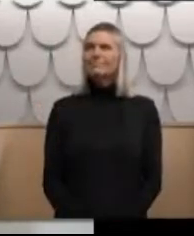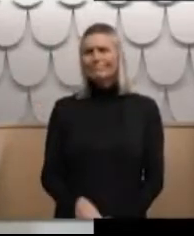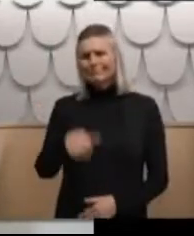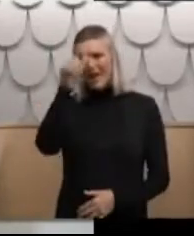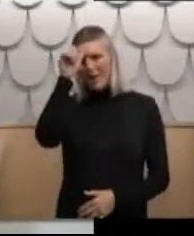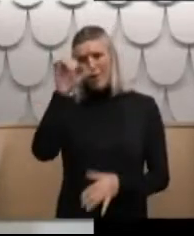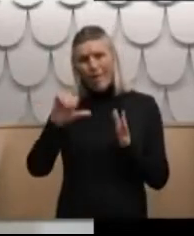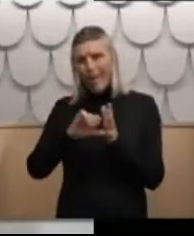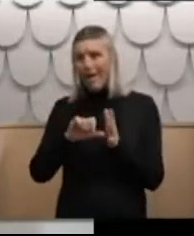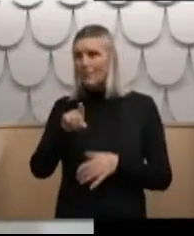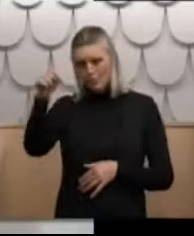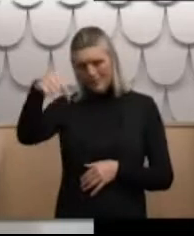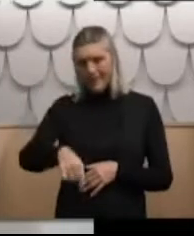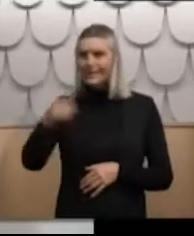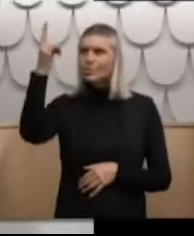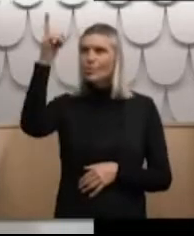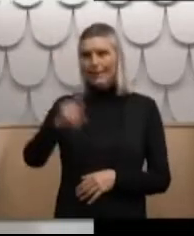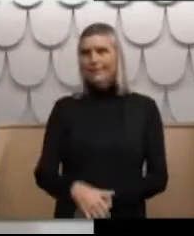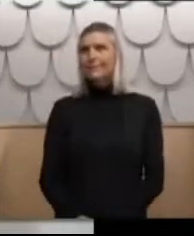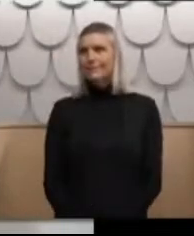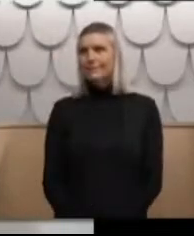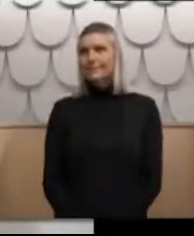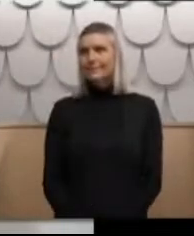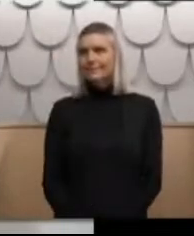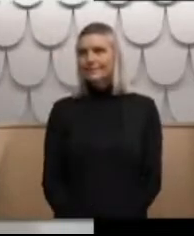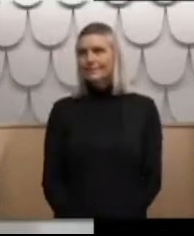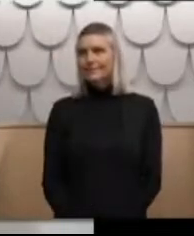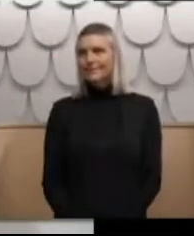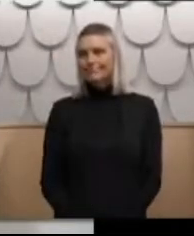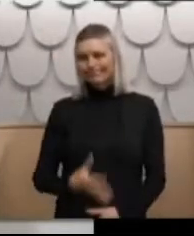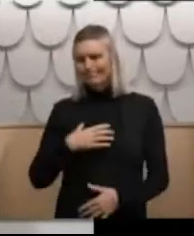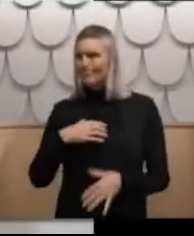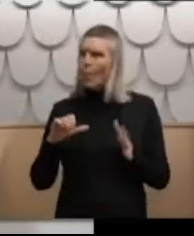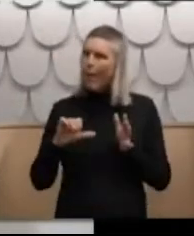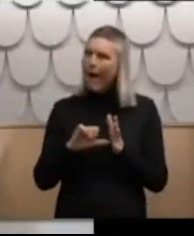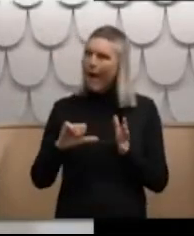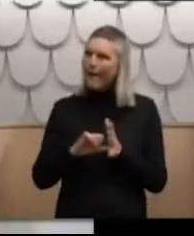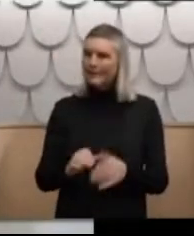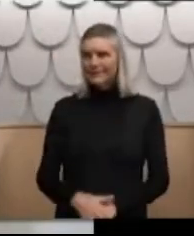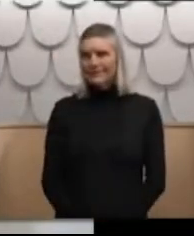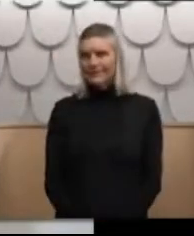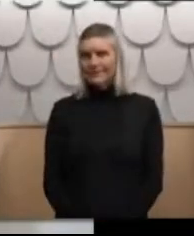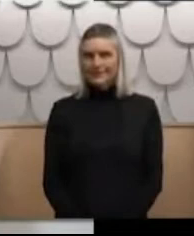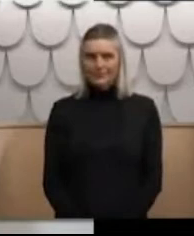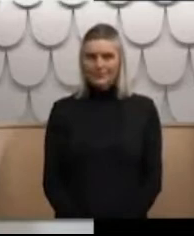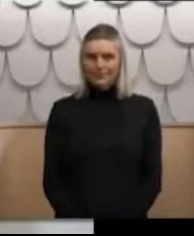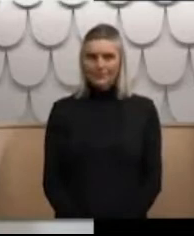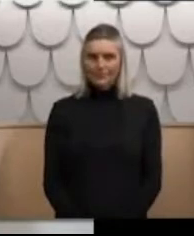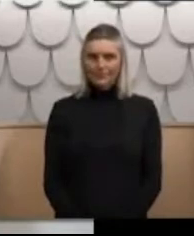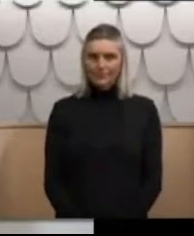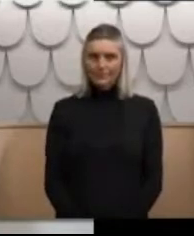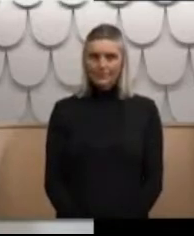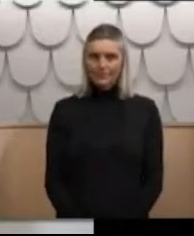it's really hard for you to be here today and even mō hāra i te mea noho ana koutou i te kapua pauri.